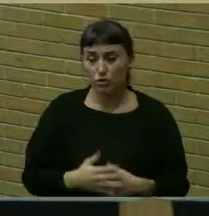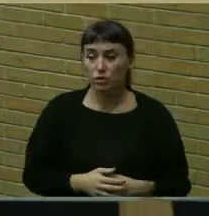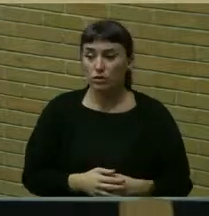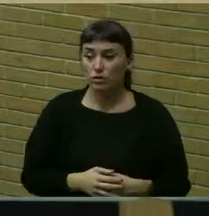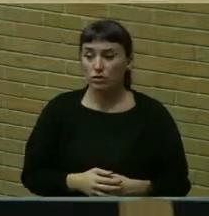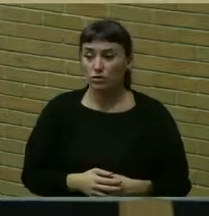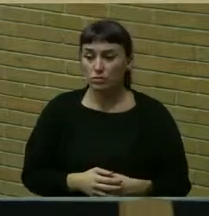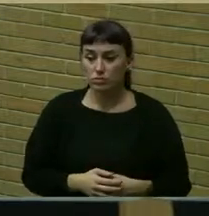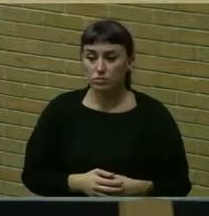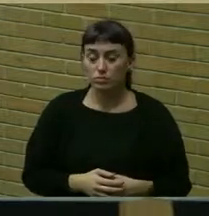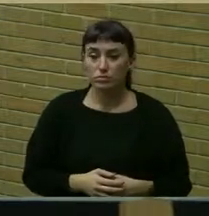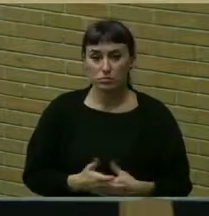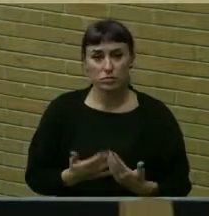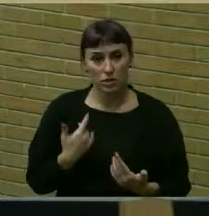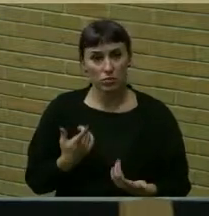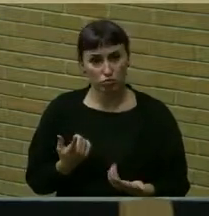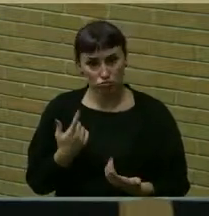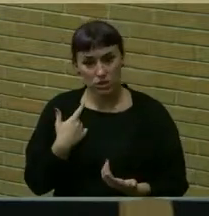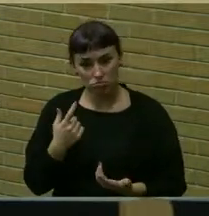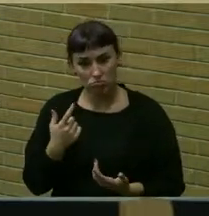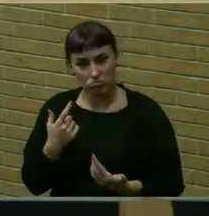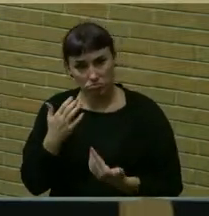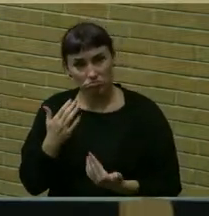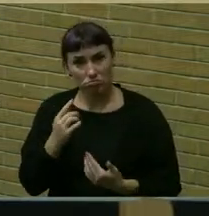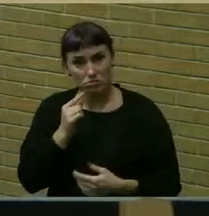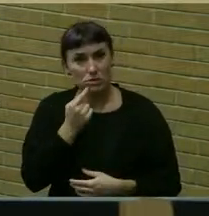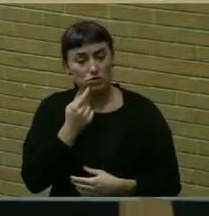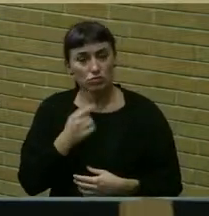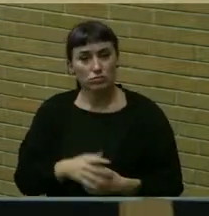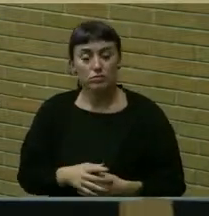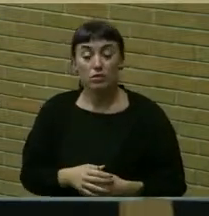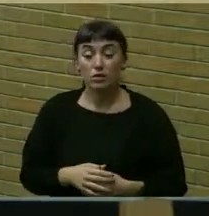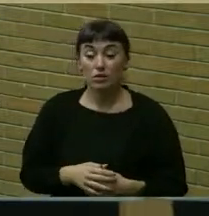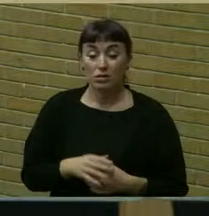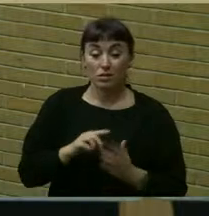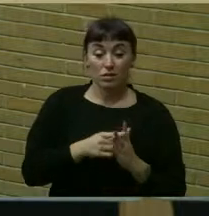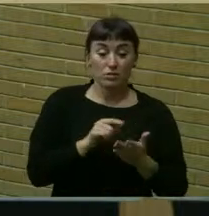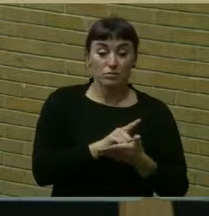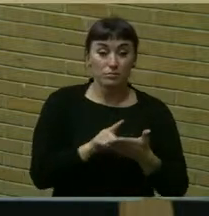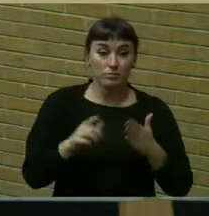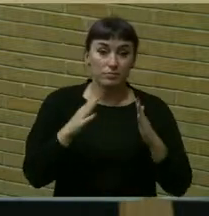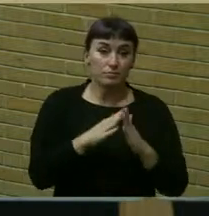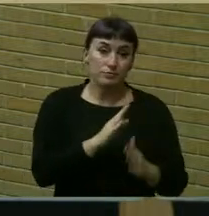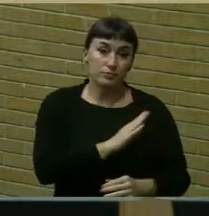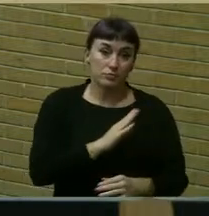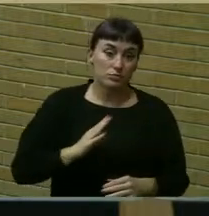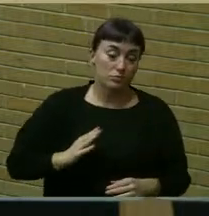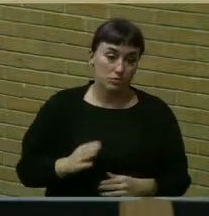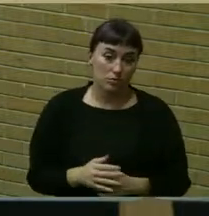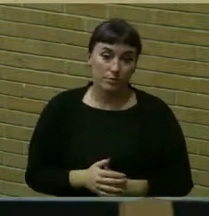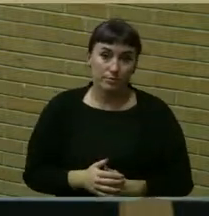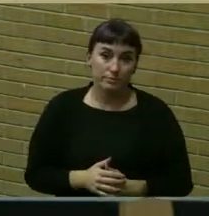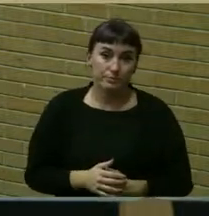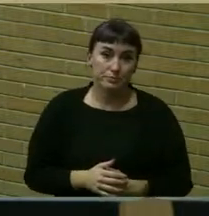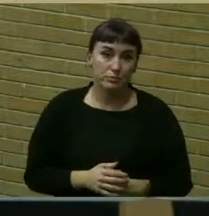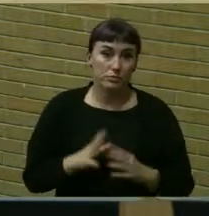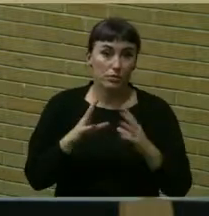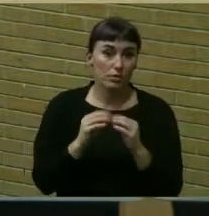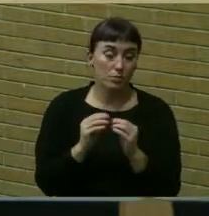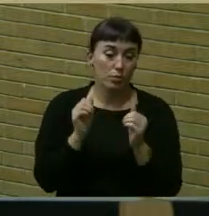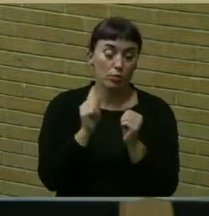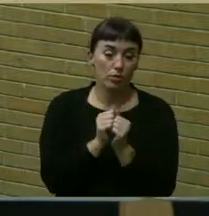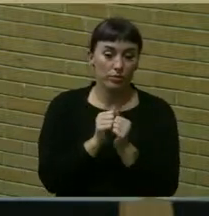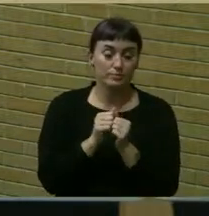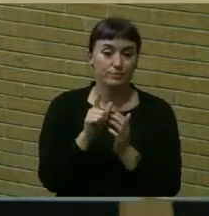we take them seriously. Earlier this week, the town board met with the